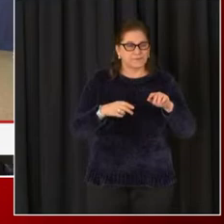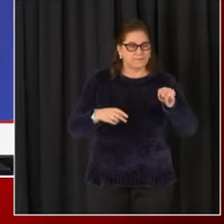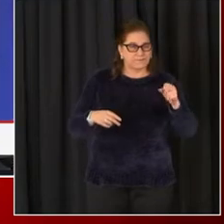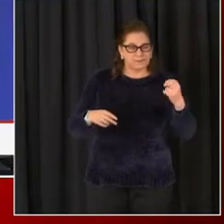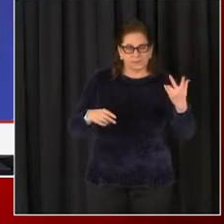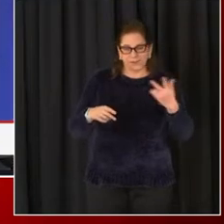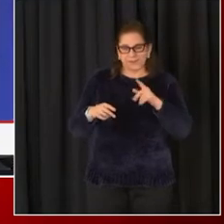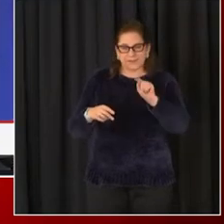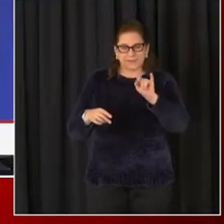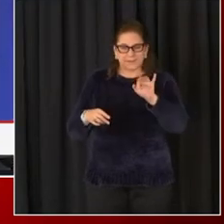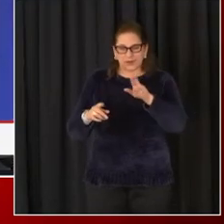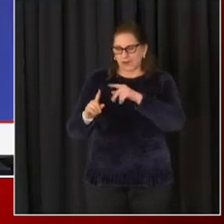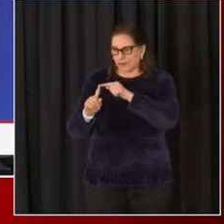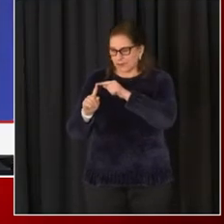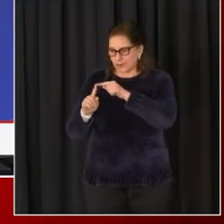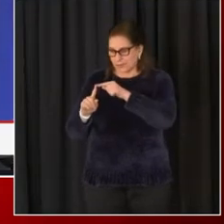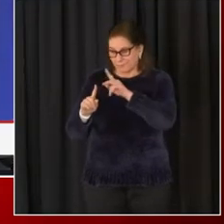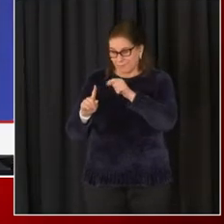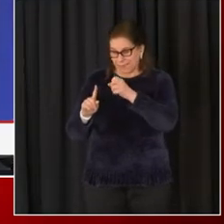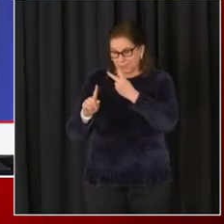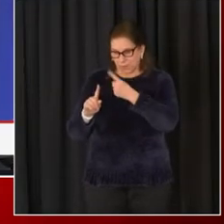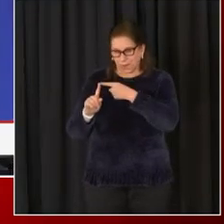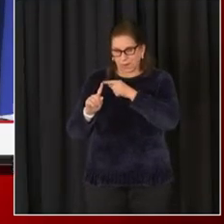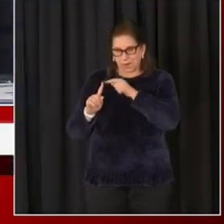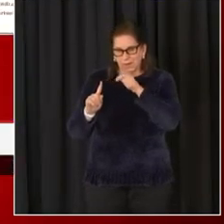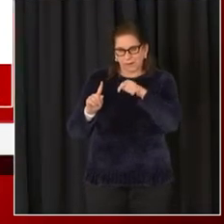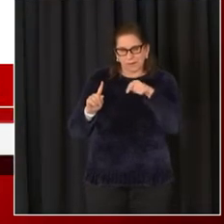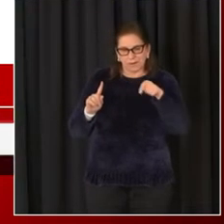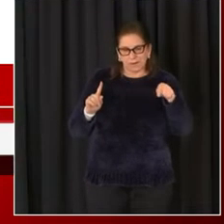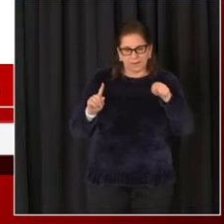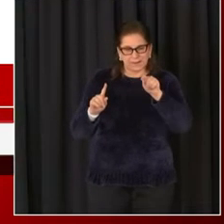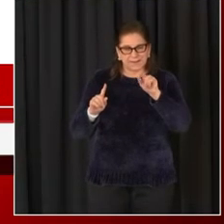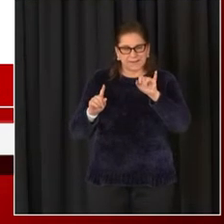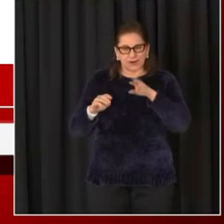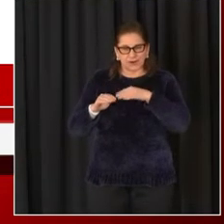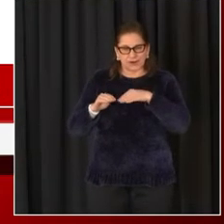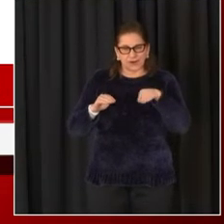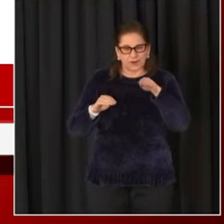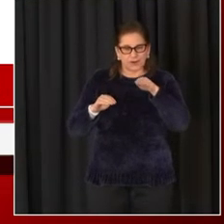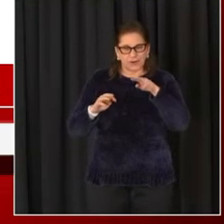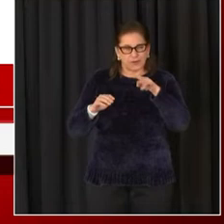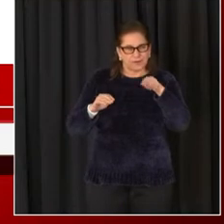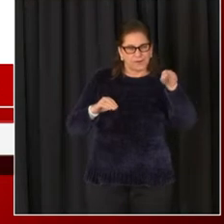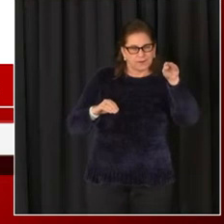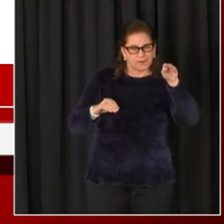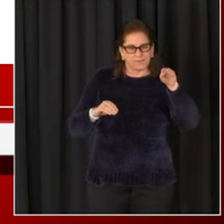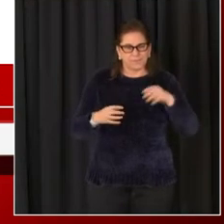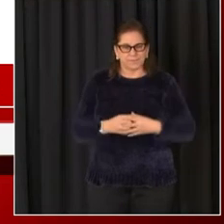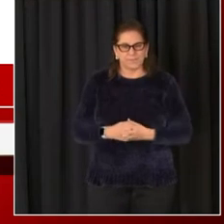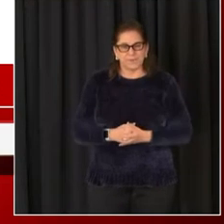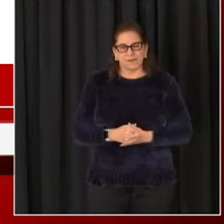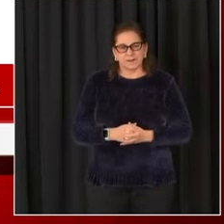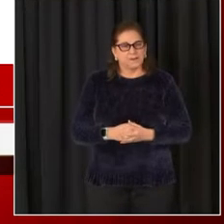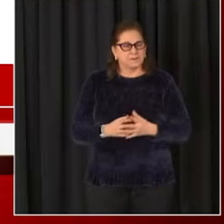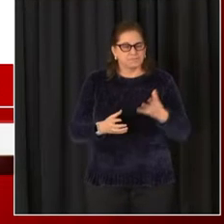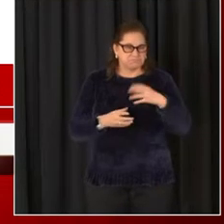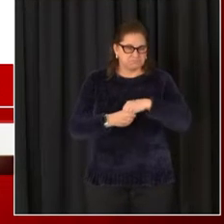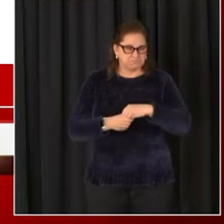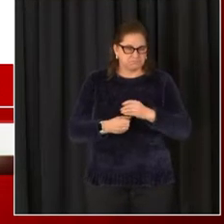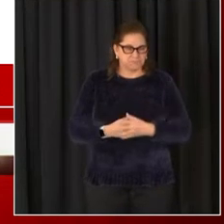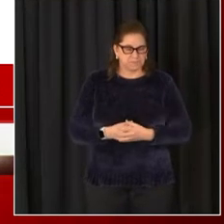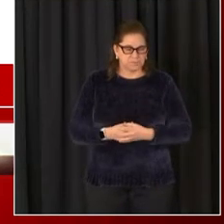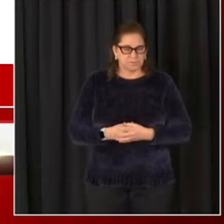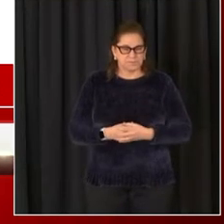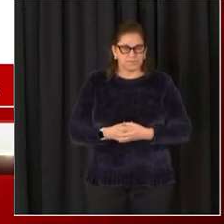severe illness and death, based on a couple of factors. Our rollout of individuals who are over the age of